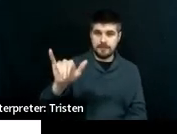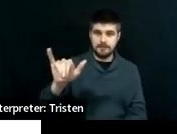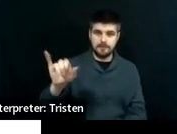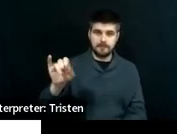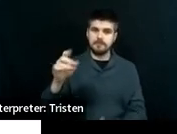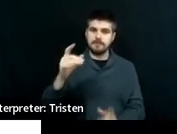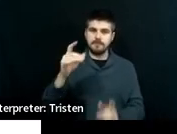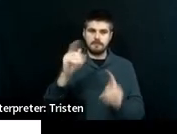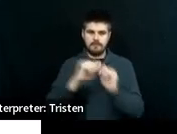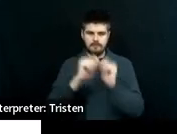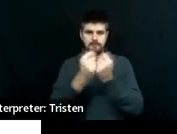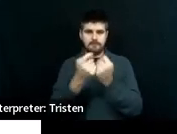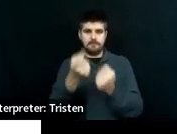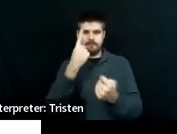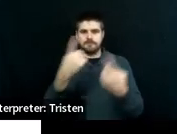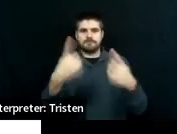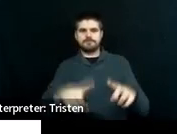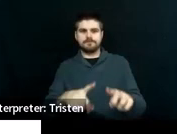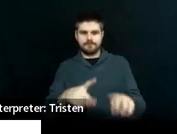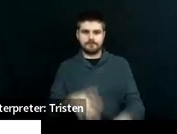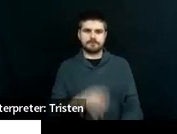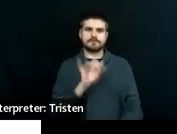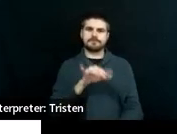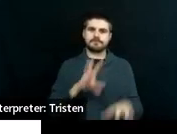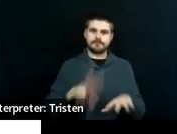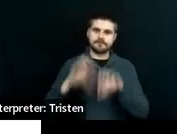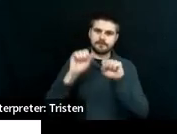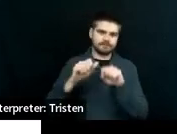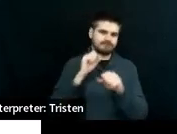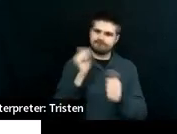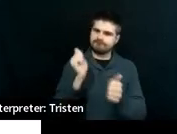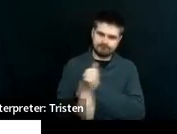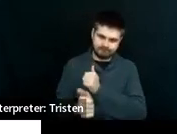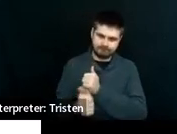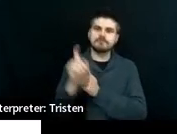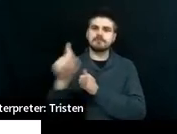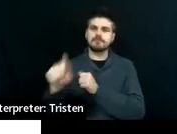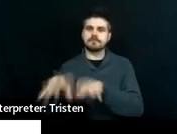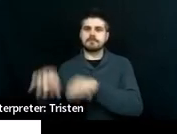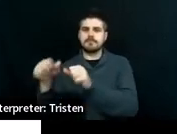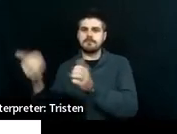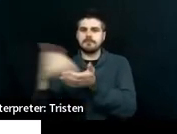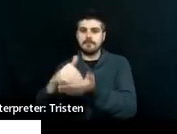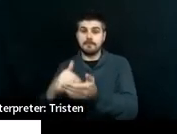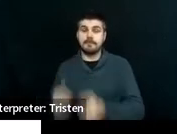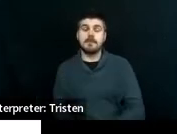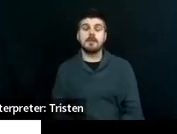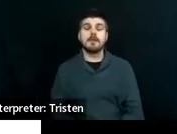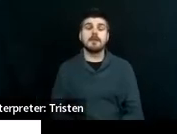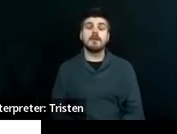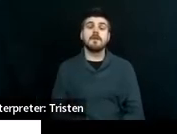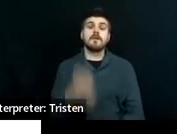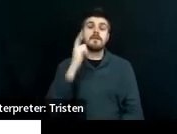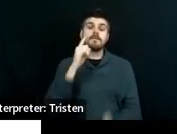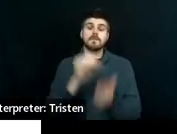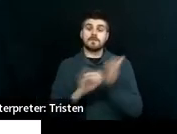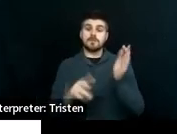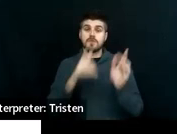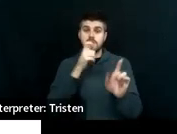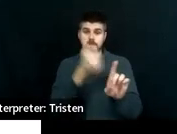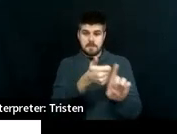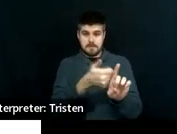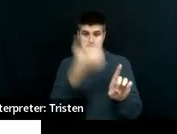understands that that's what's happening. For sure, for students who you know are going to have eligibility